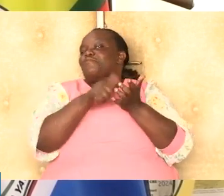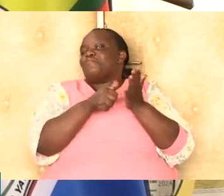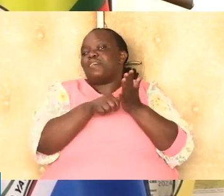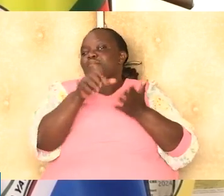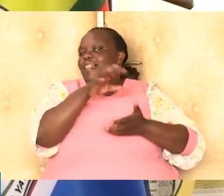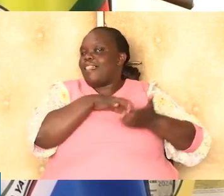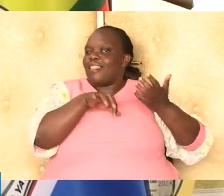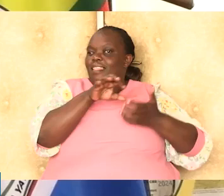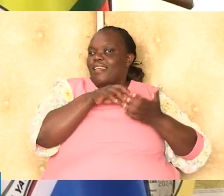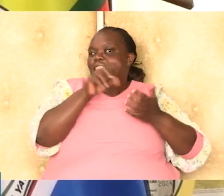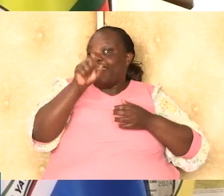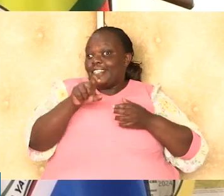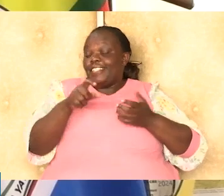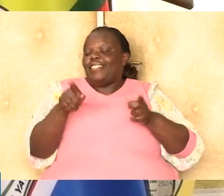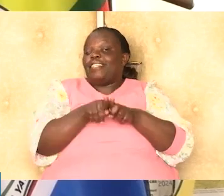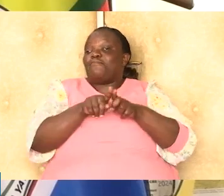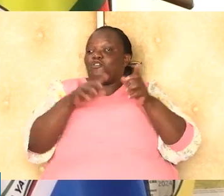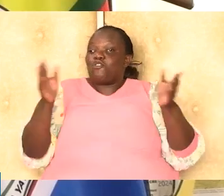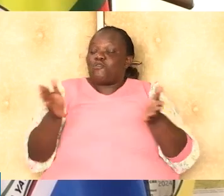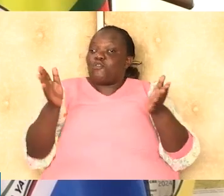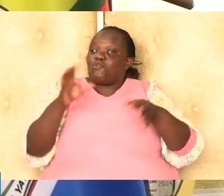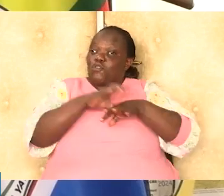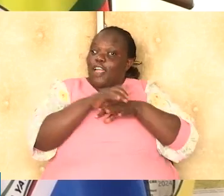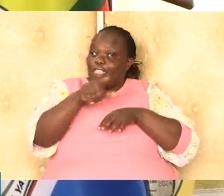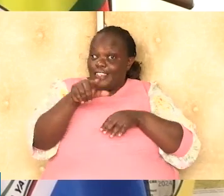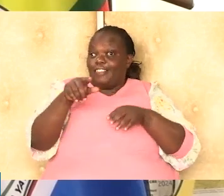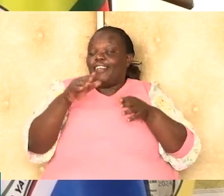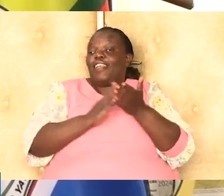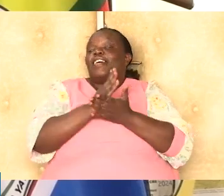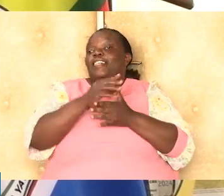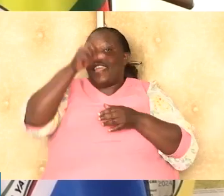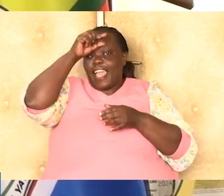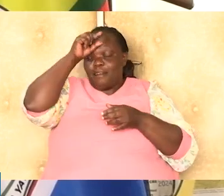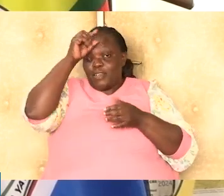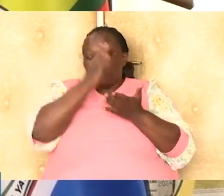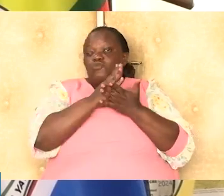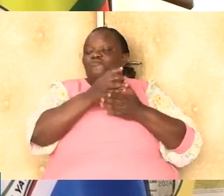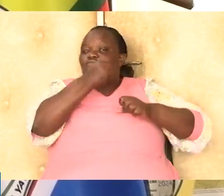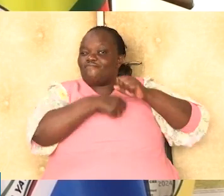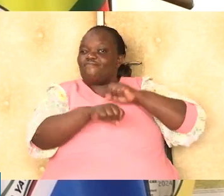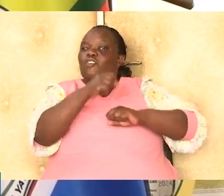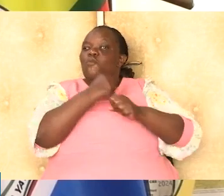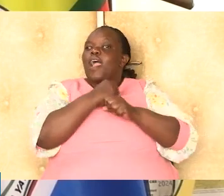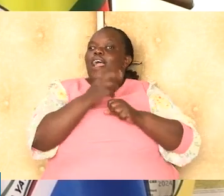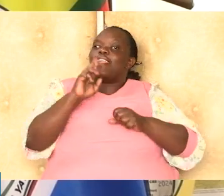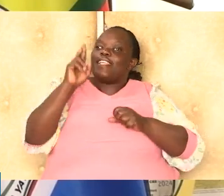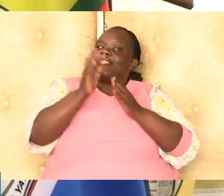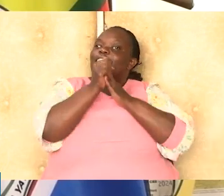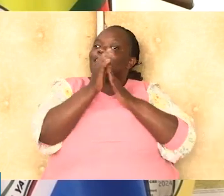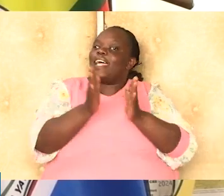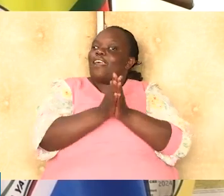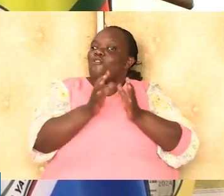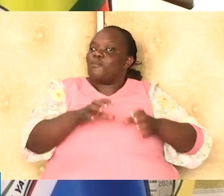has underscored the need to reiterate our commitment to uphold these rights. The government is actively working with religious leaders and